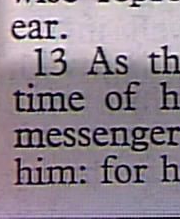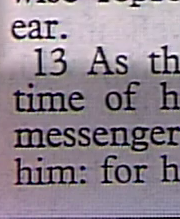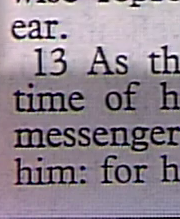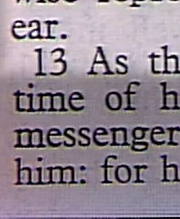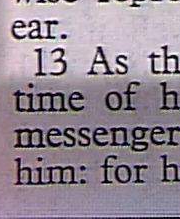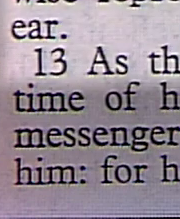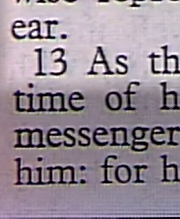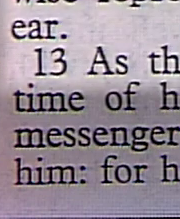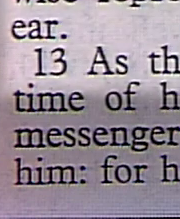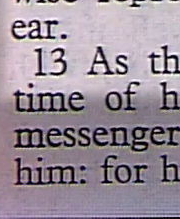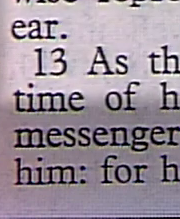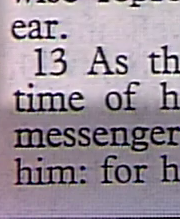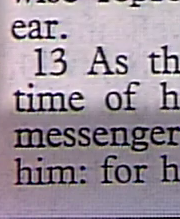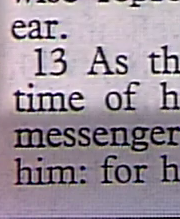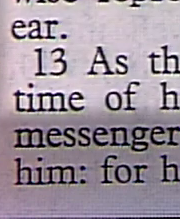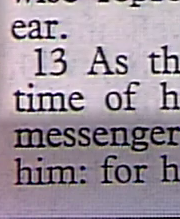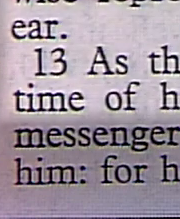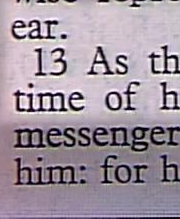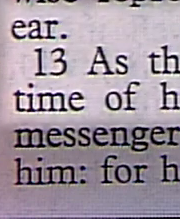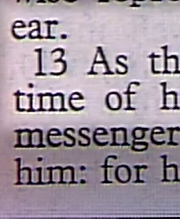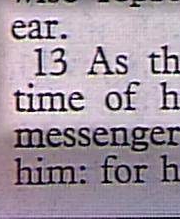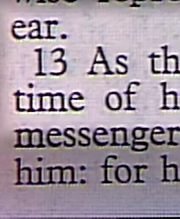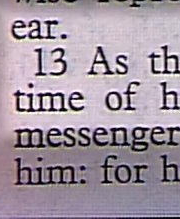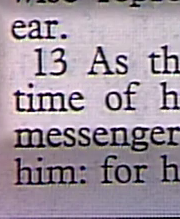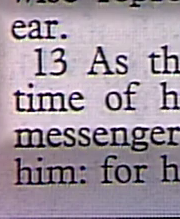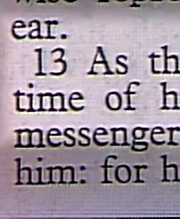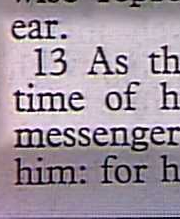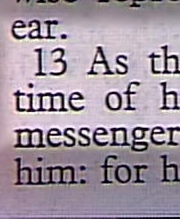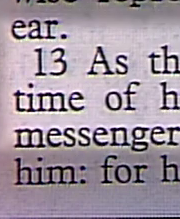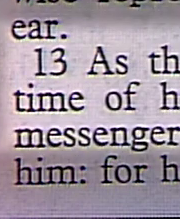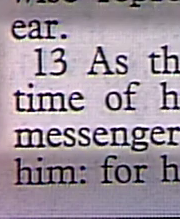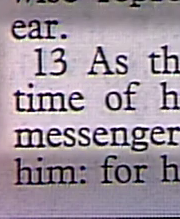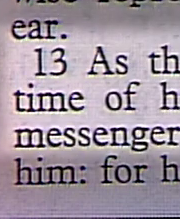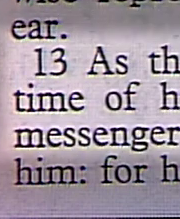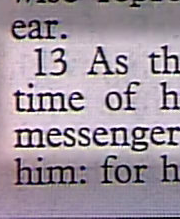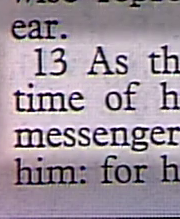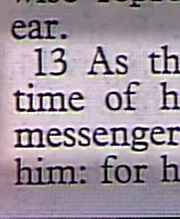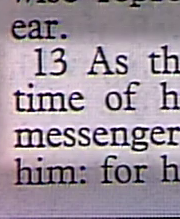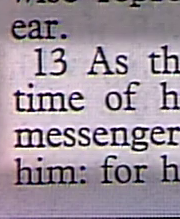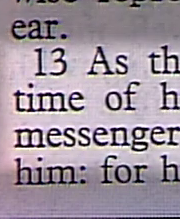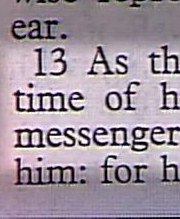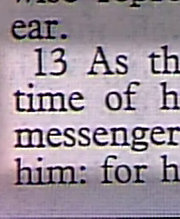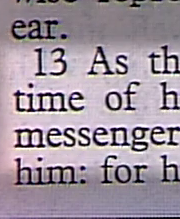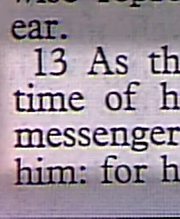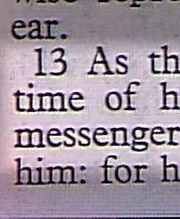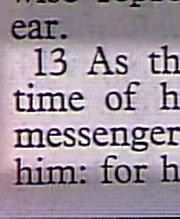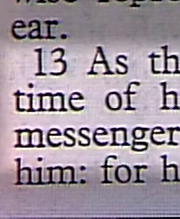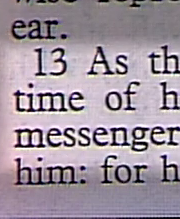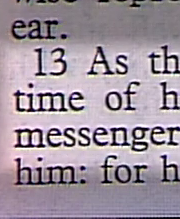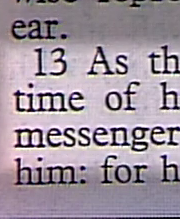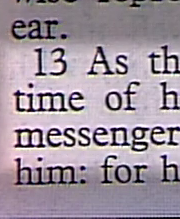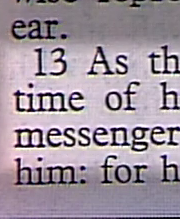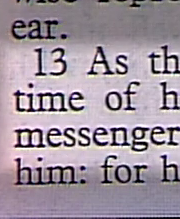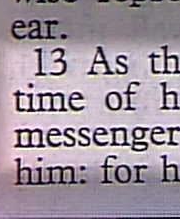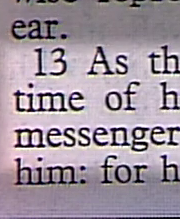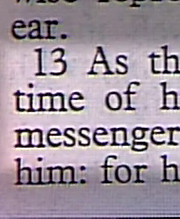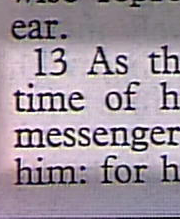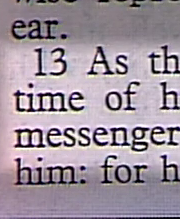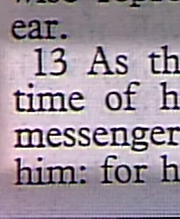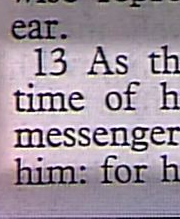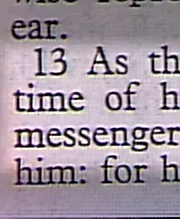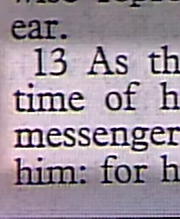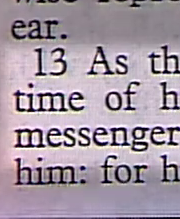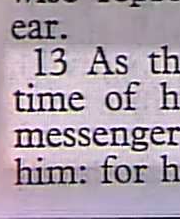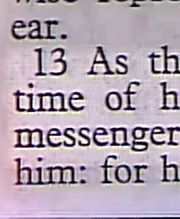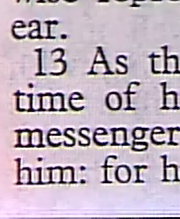reprover upon an obedient ear As the cold of snow in the time of harvest So is a faithful messenger